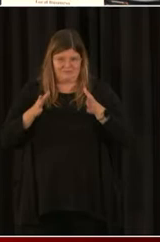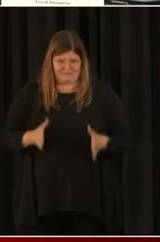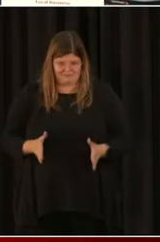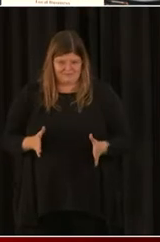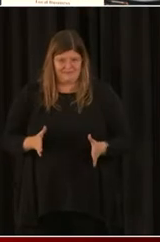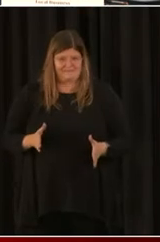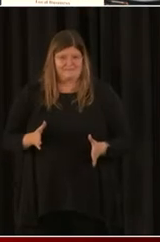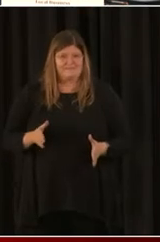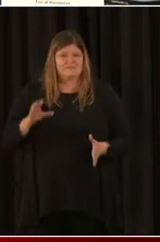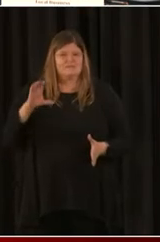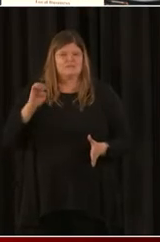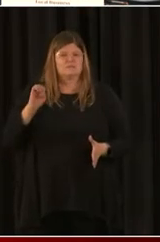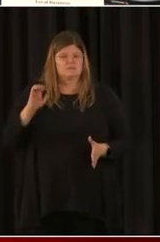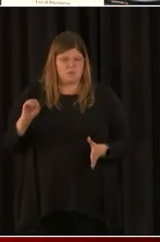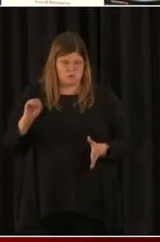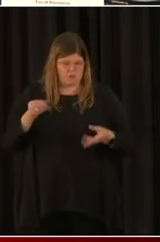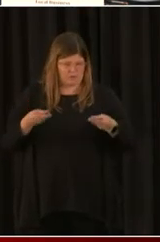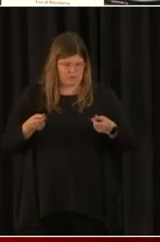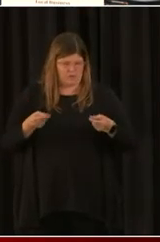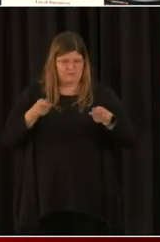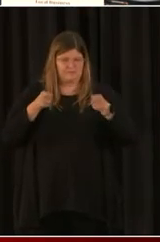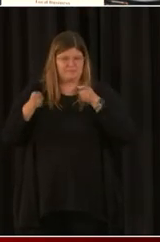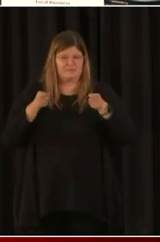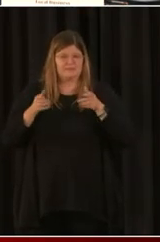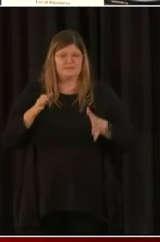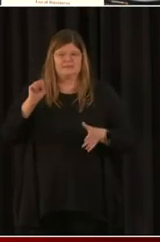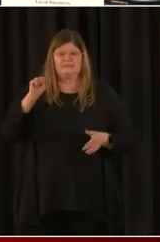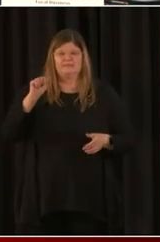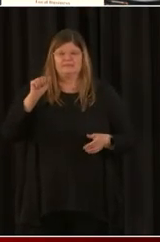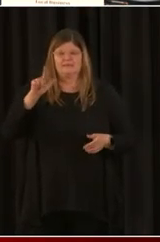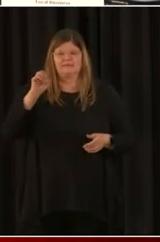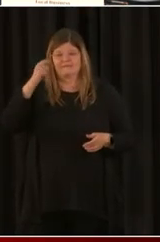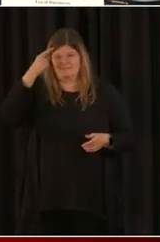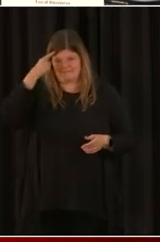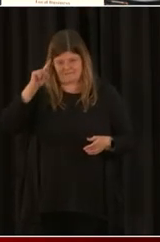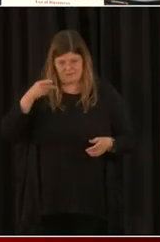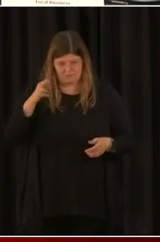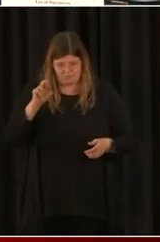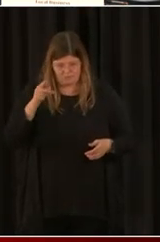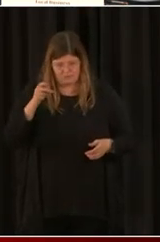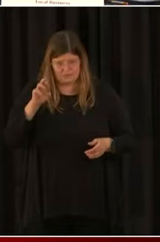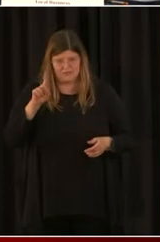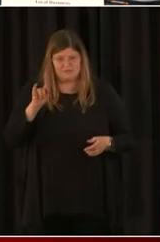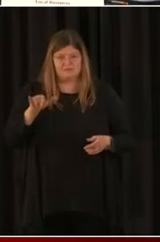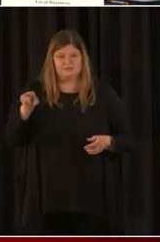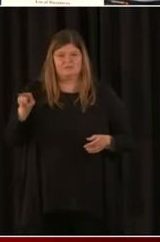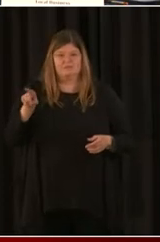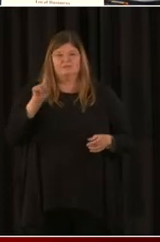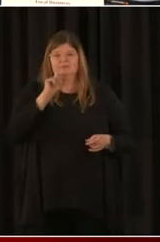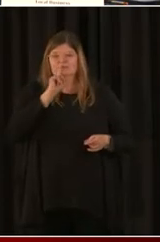Property Management and the sole proprietor. Welcome, Ms. Jeter.